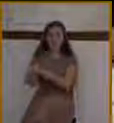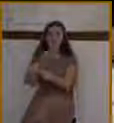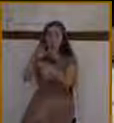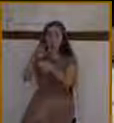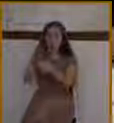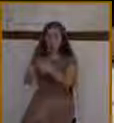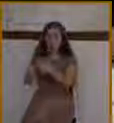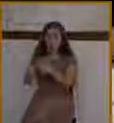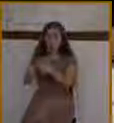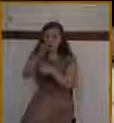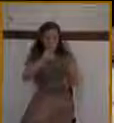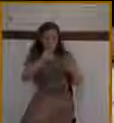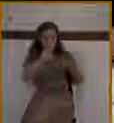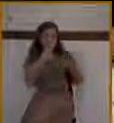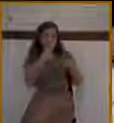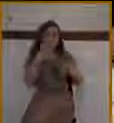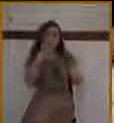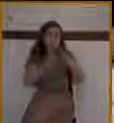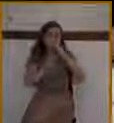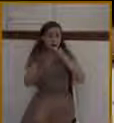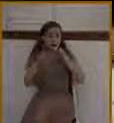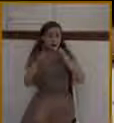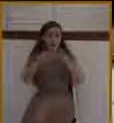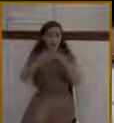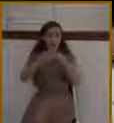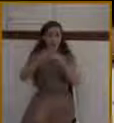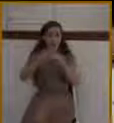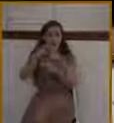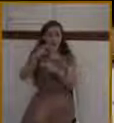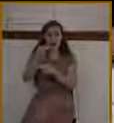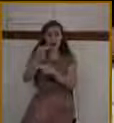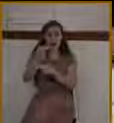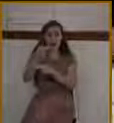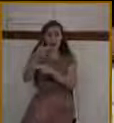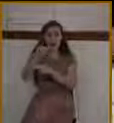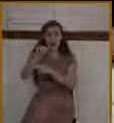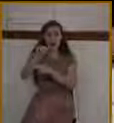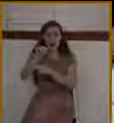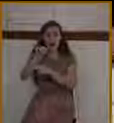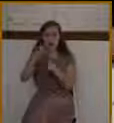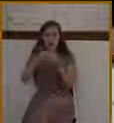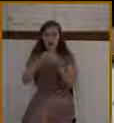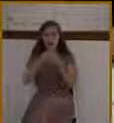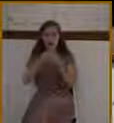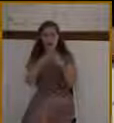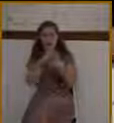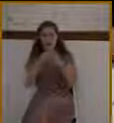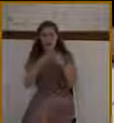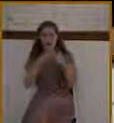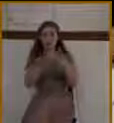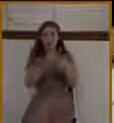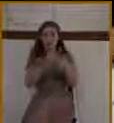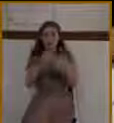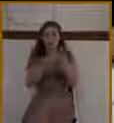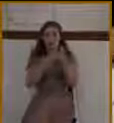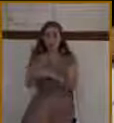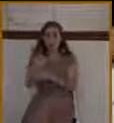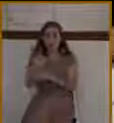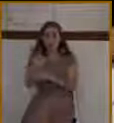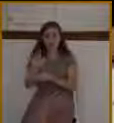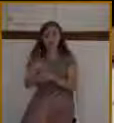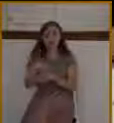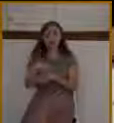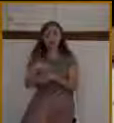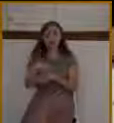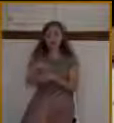Haggai, the fulfillment of Psalm 24. And by the end of the week, what will the people do? They will crucify